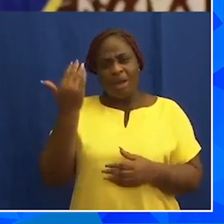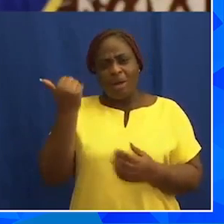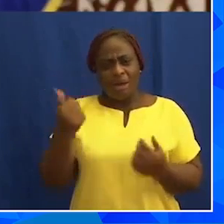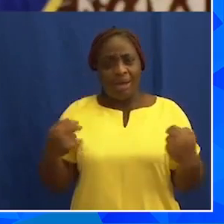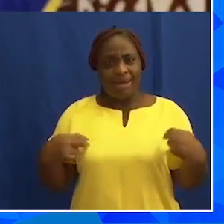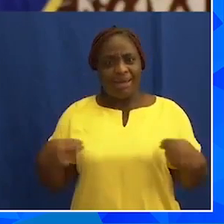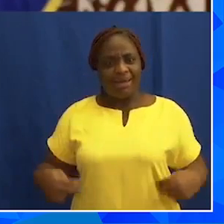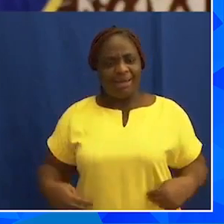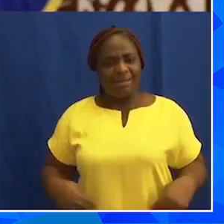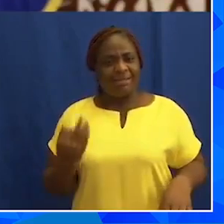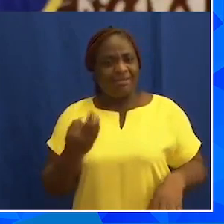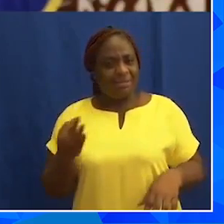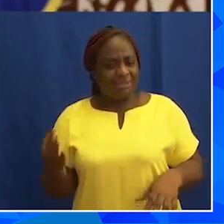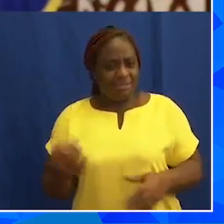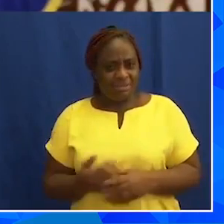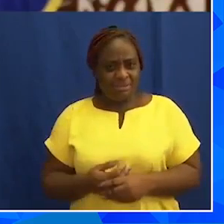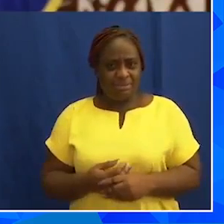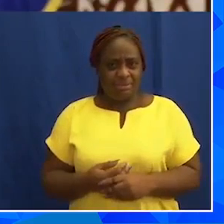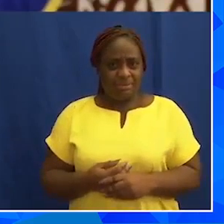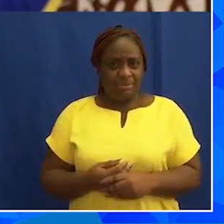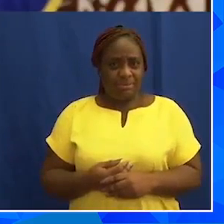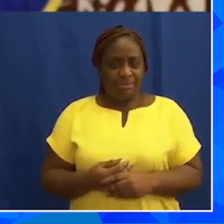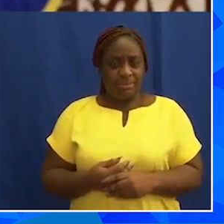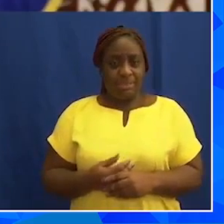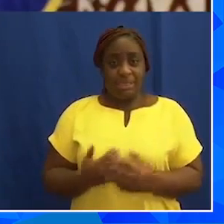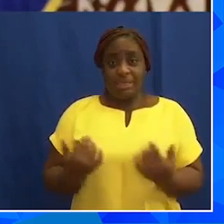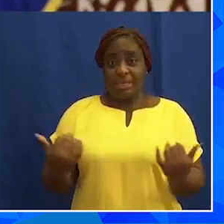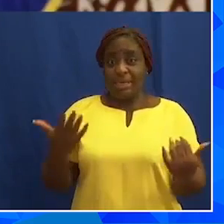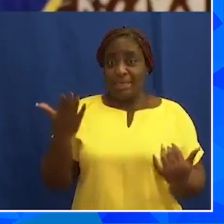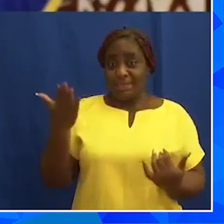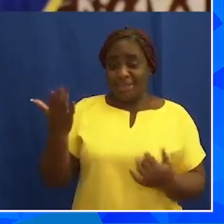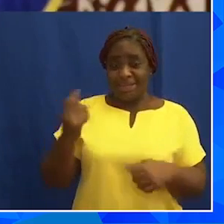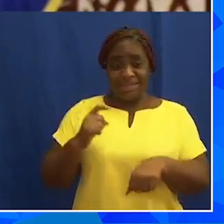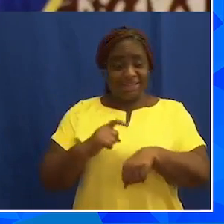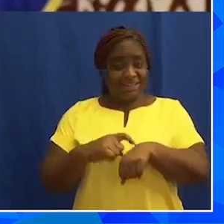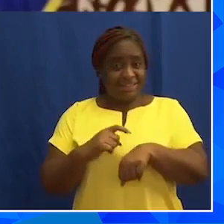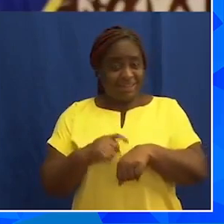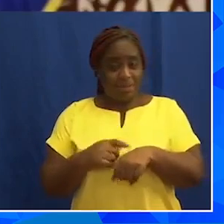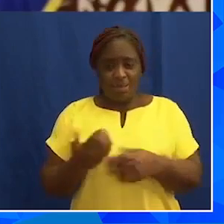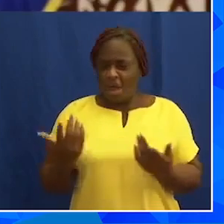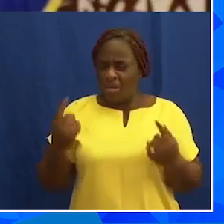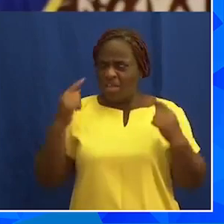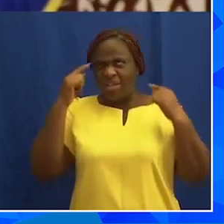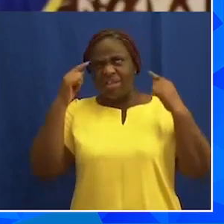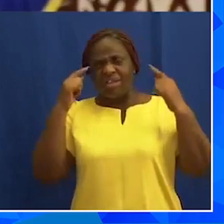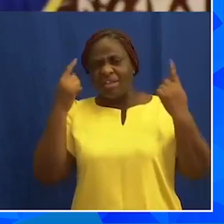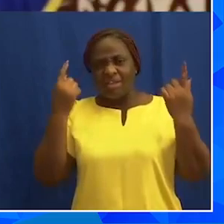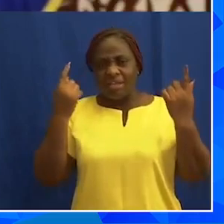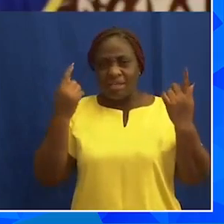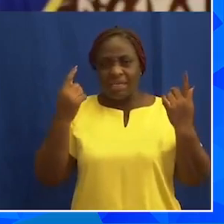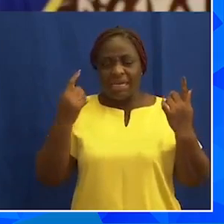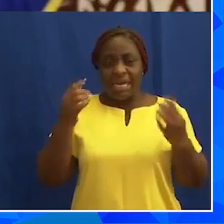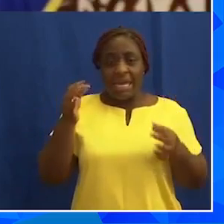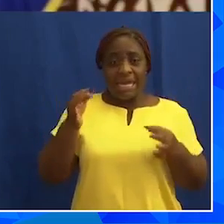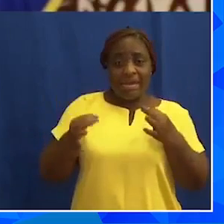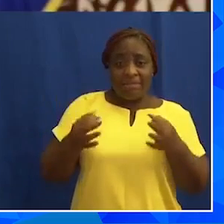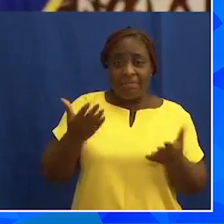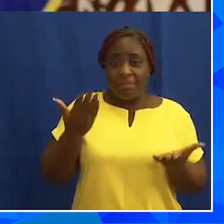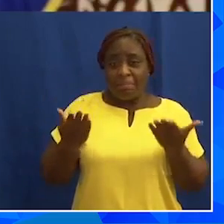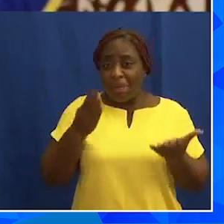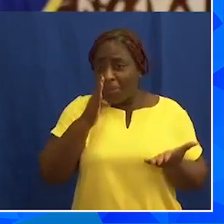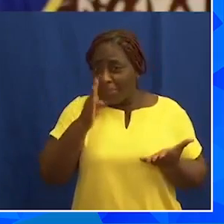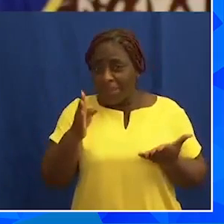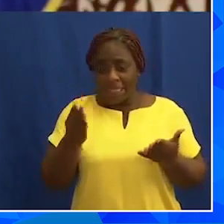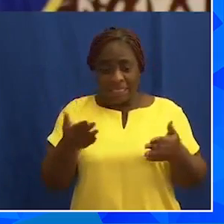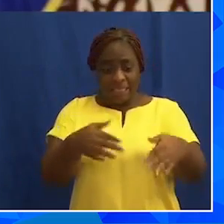facilities. And there were moments when I wondered if the dire predictions made about